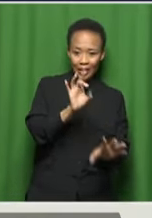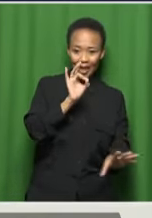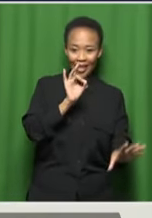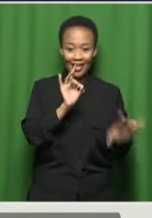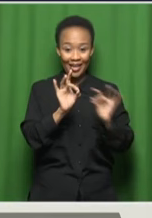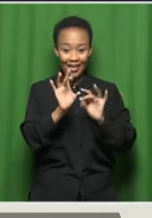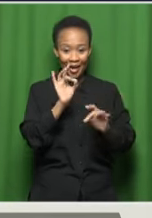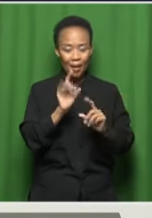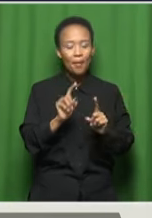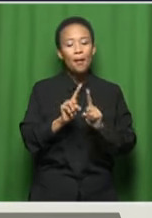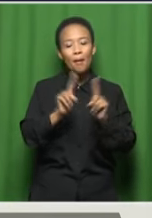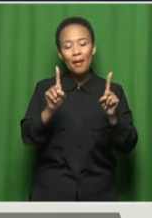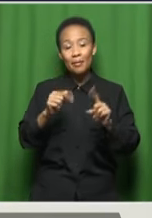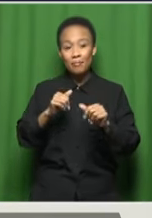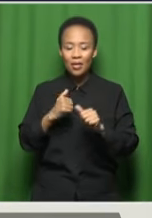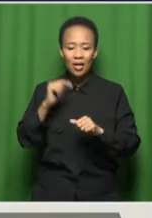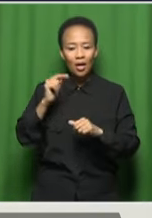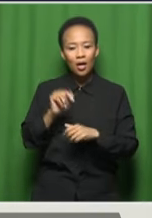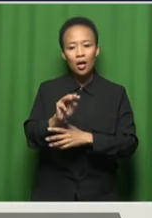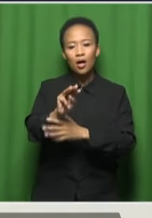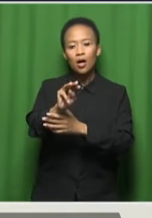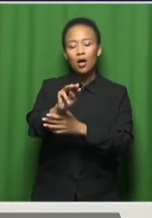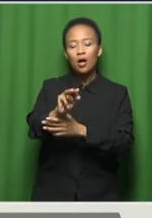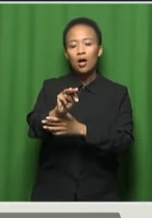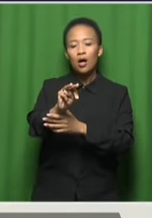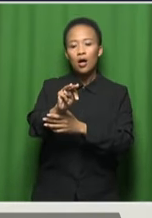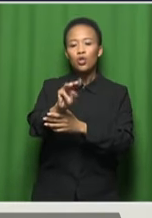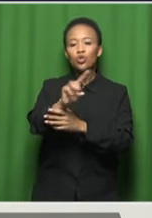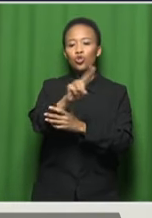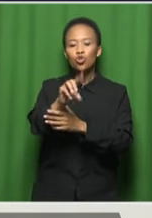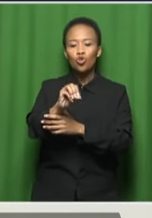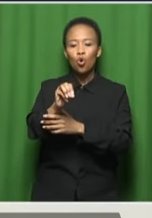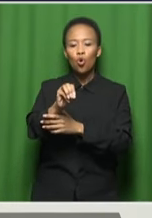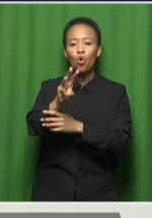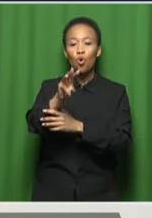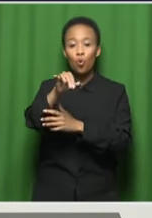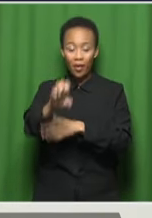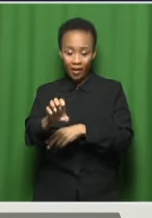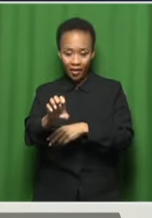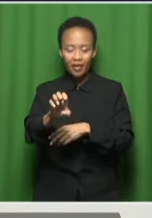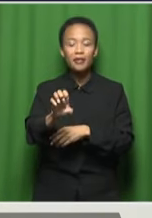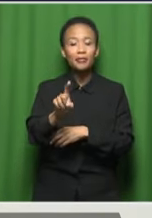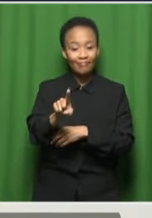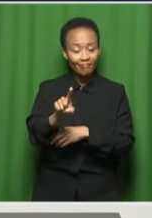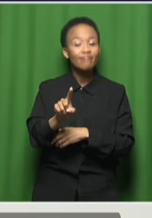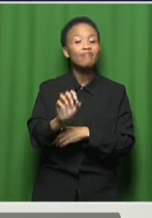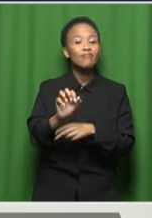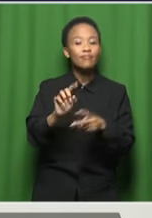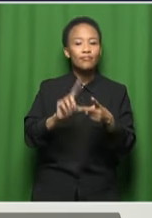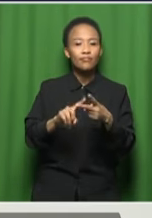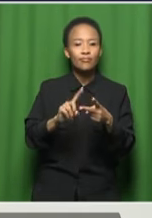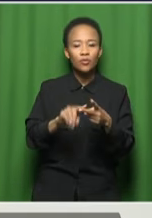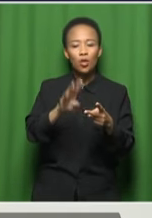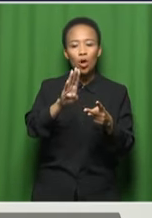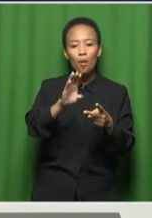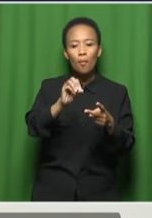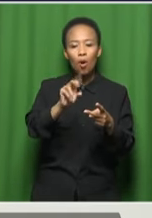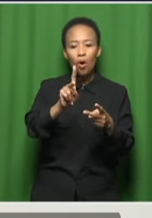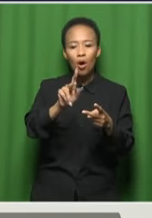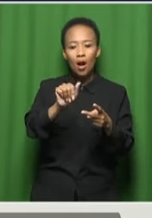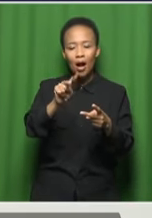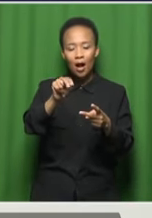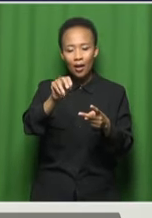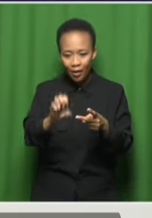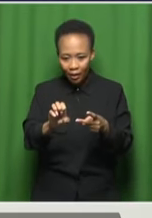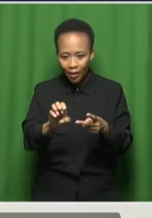thinking Zoe Mudikha is excellent at that. There's the likes of Bokani Taya. You do